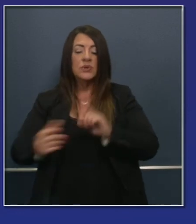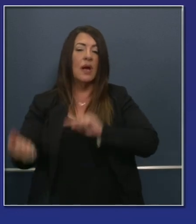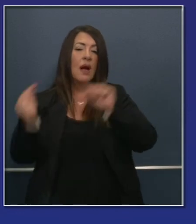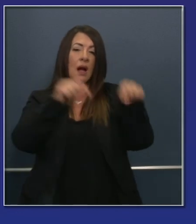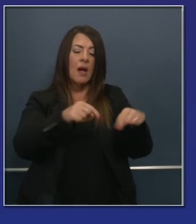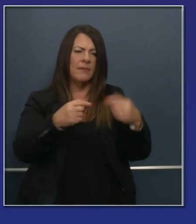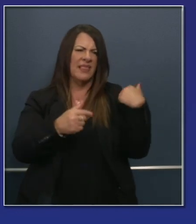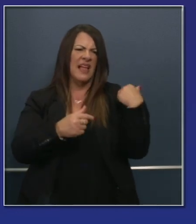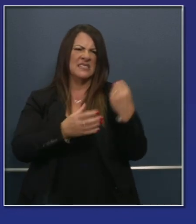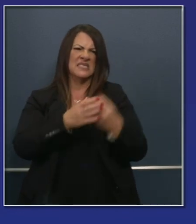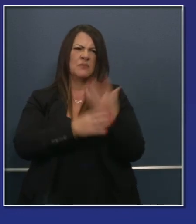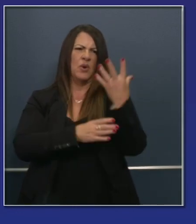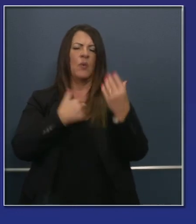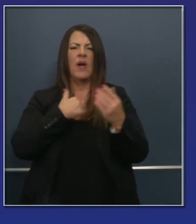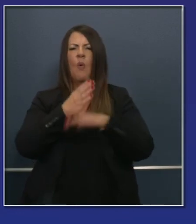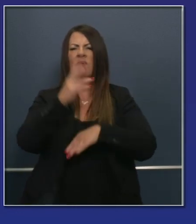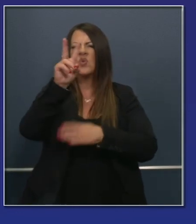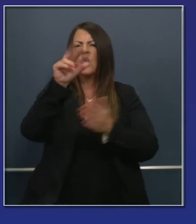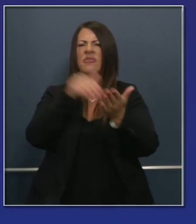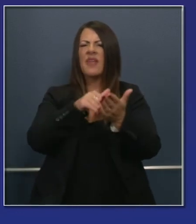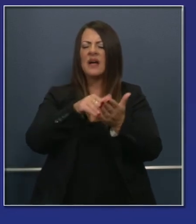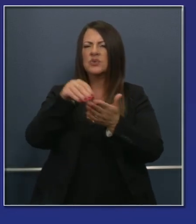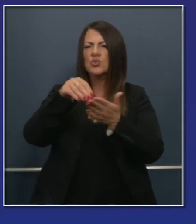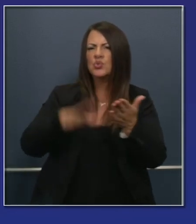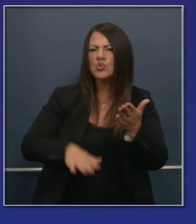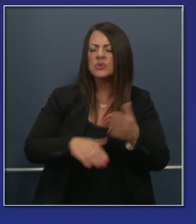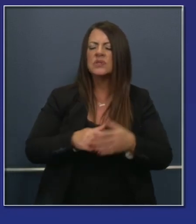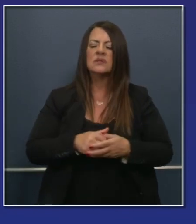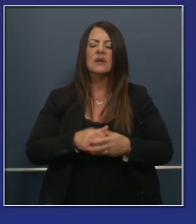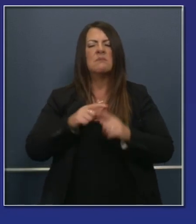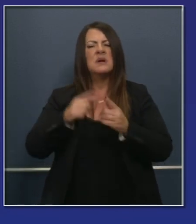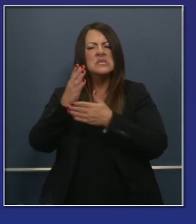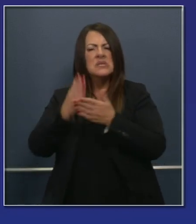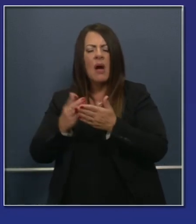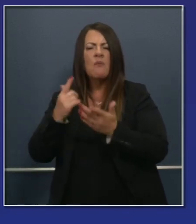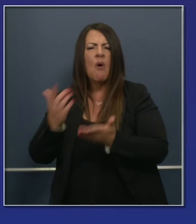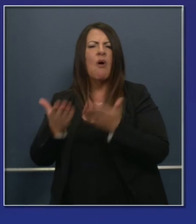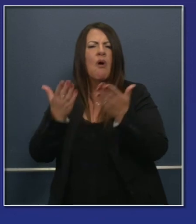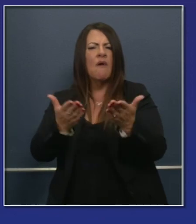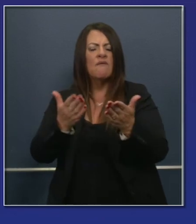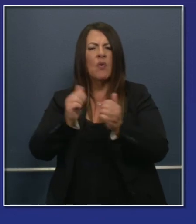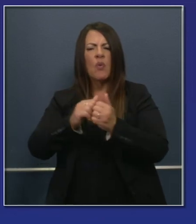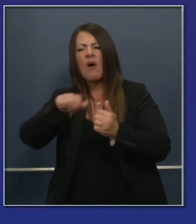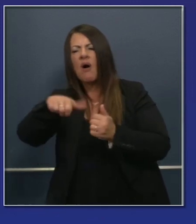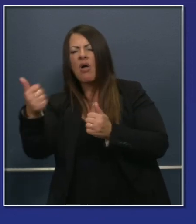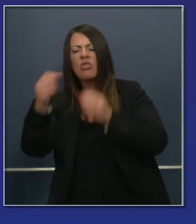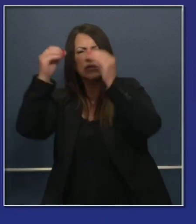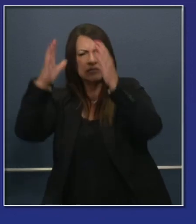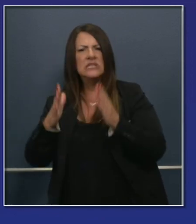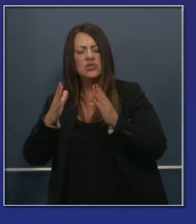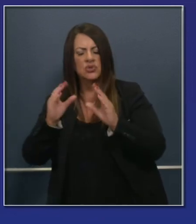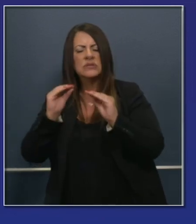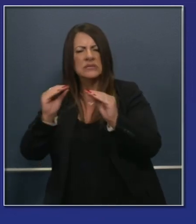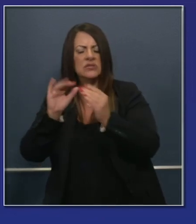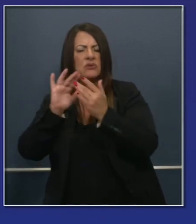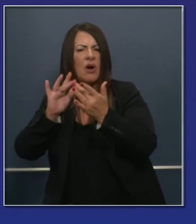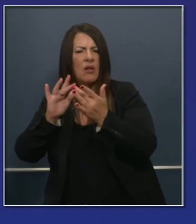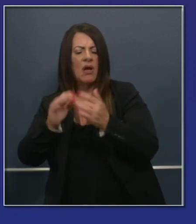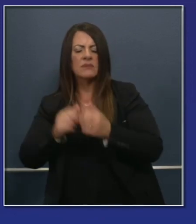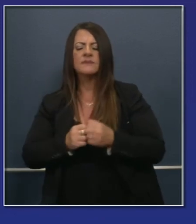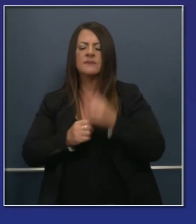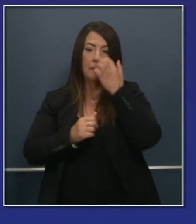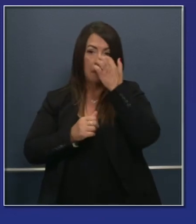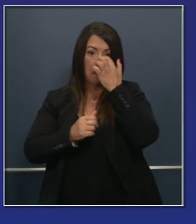spring, some of them drew over 2,000 students, and some will be offering demonstration lessons online for other teachers who want to learn their